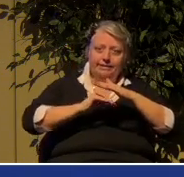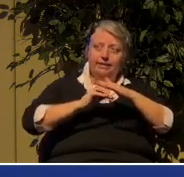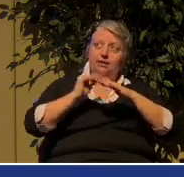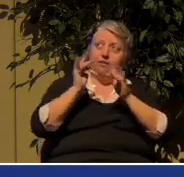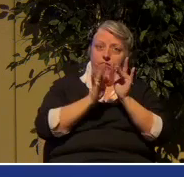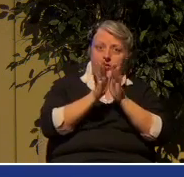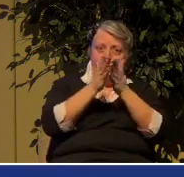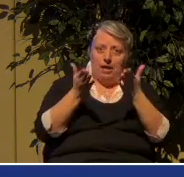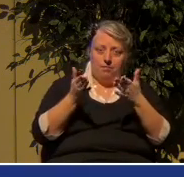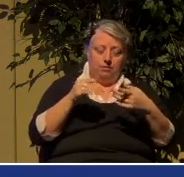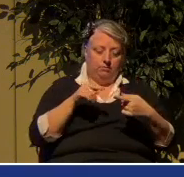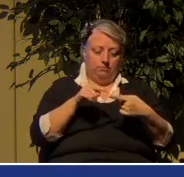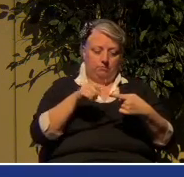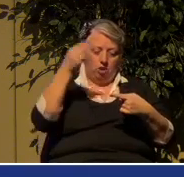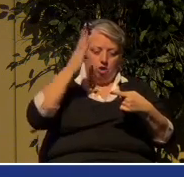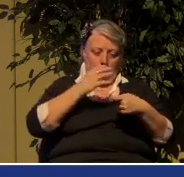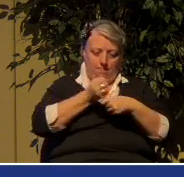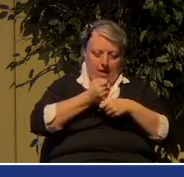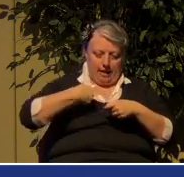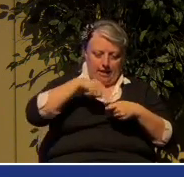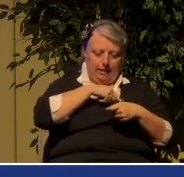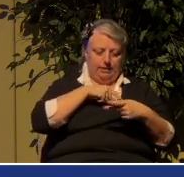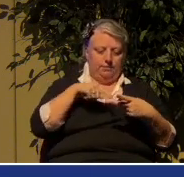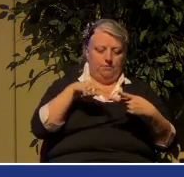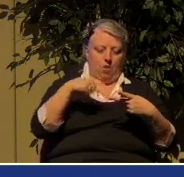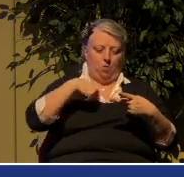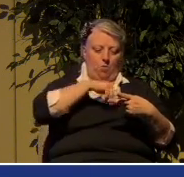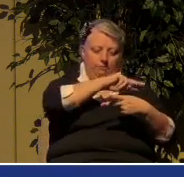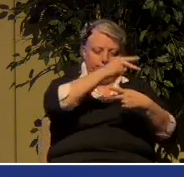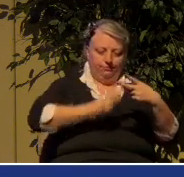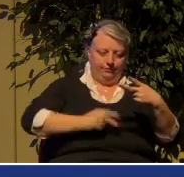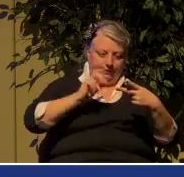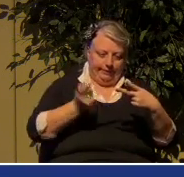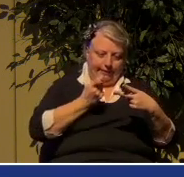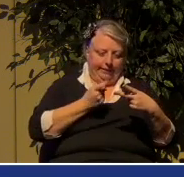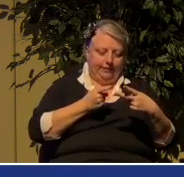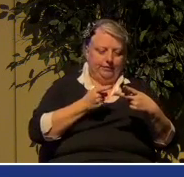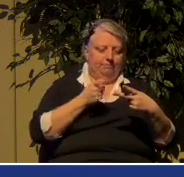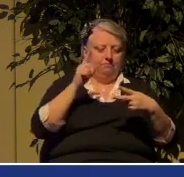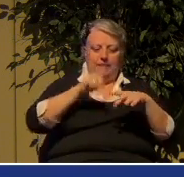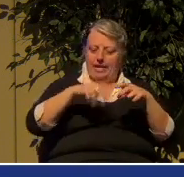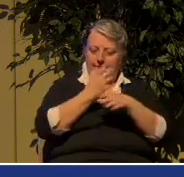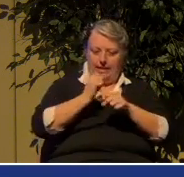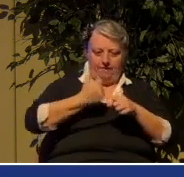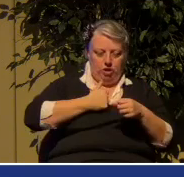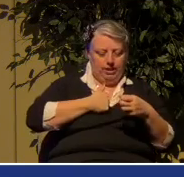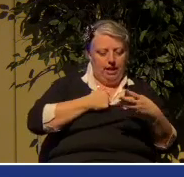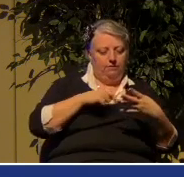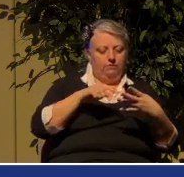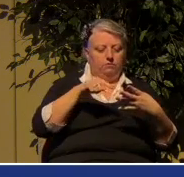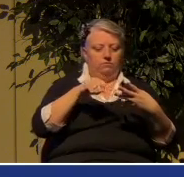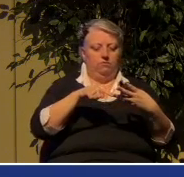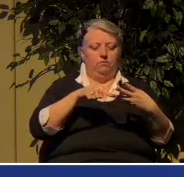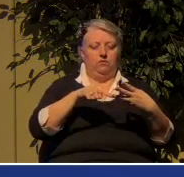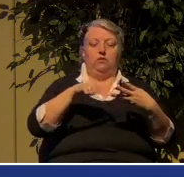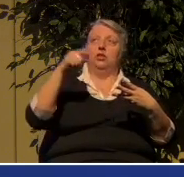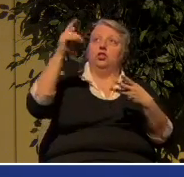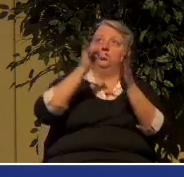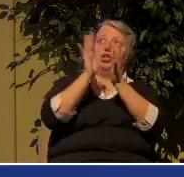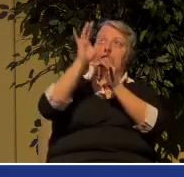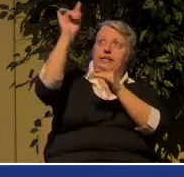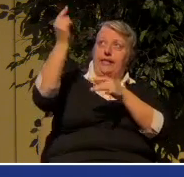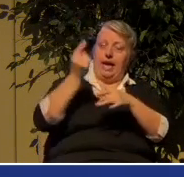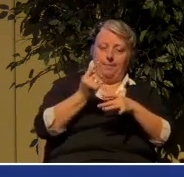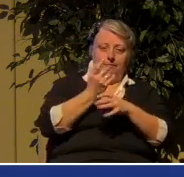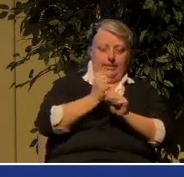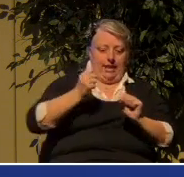one, God created us. We have fallen into sin. We cannot save ourselves. Jesus came to do it,